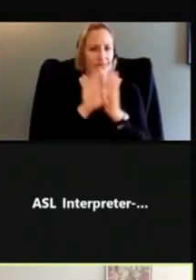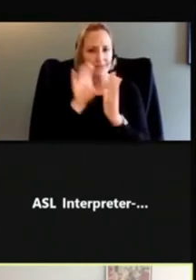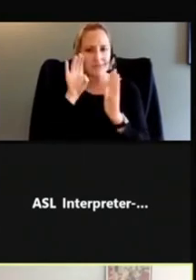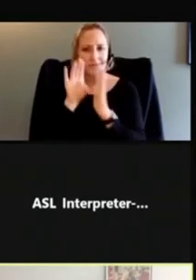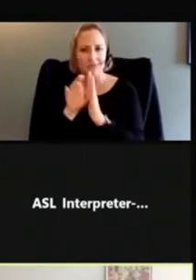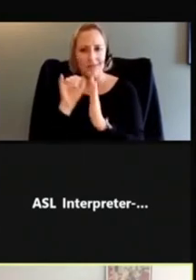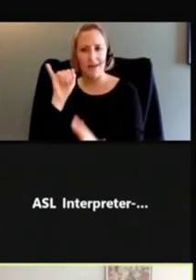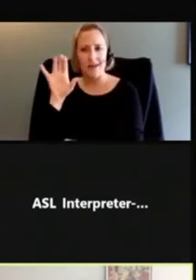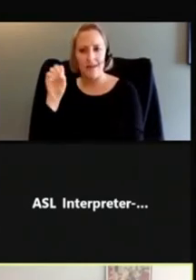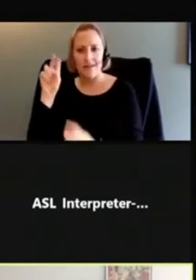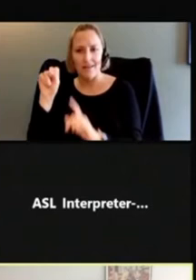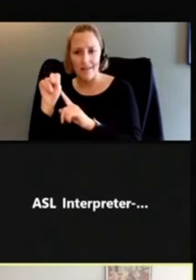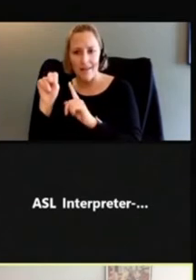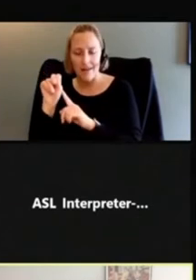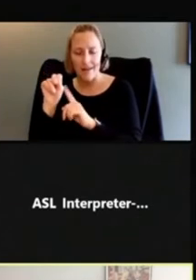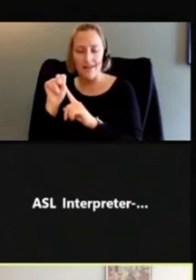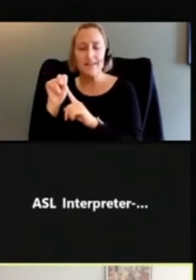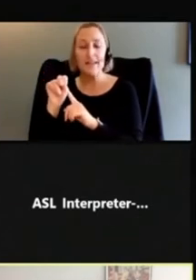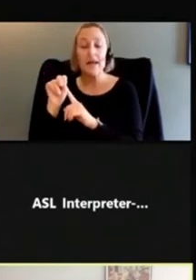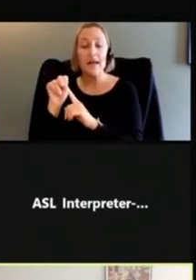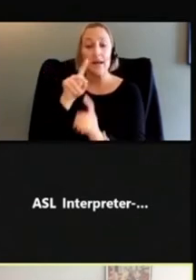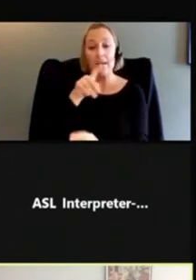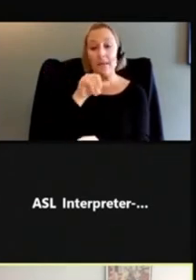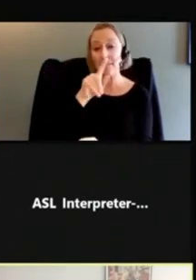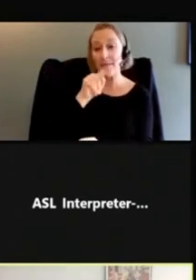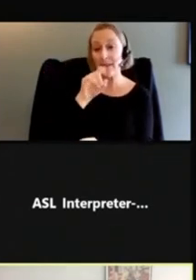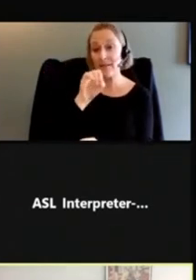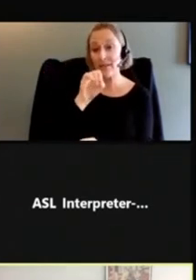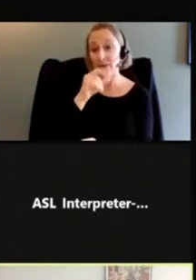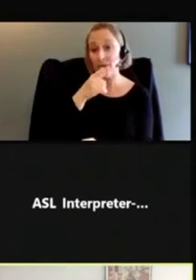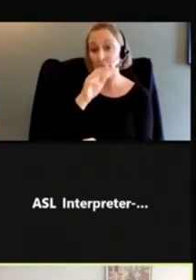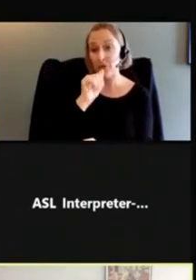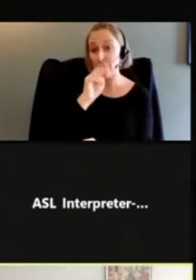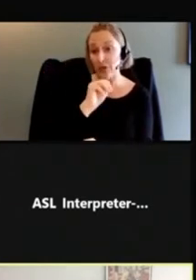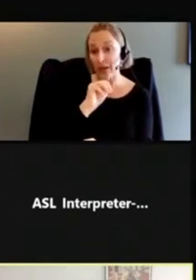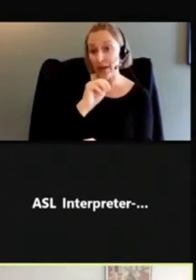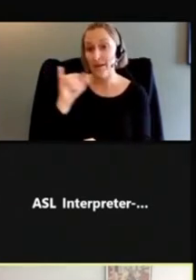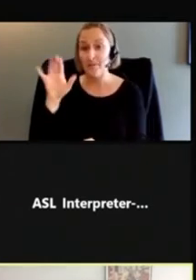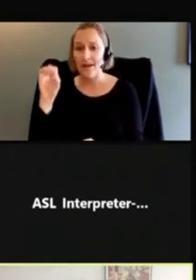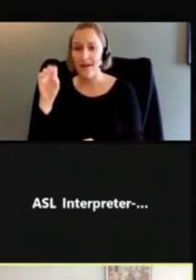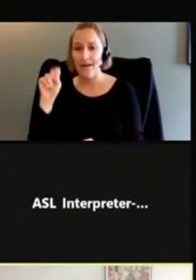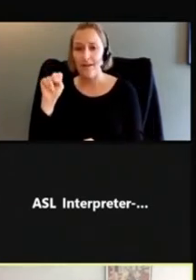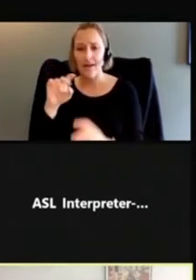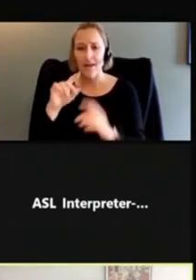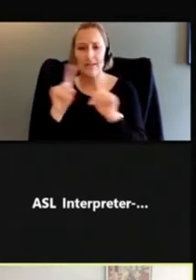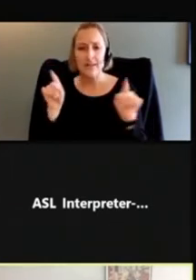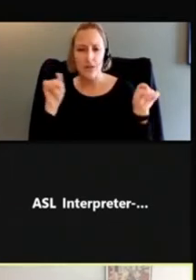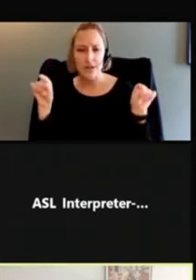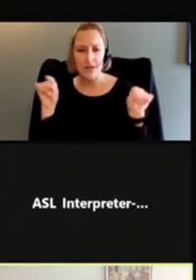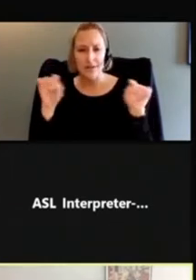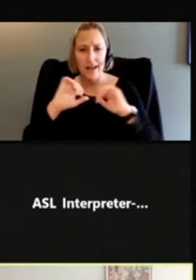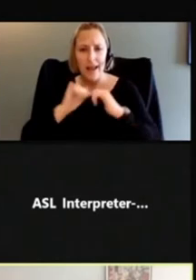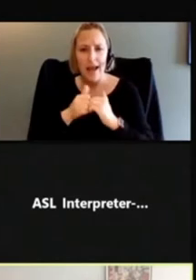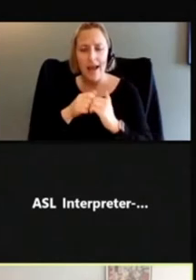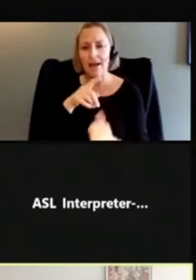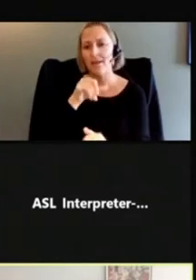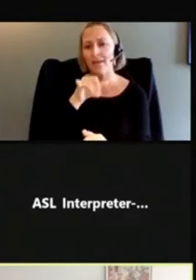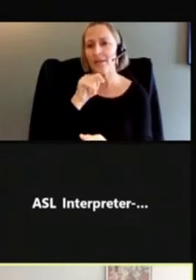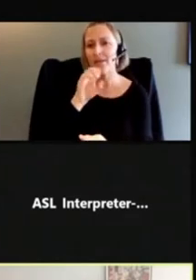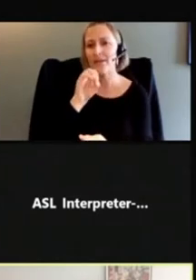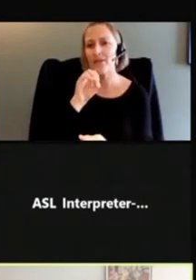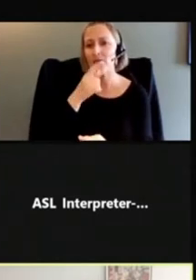the difference between a pictogram and an icon? So pictograms are a little bit more complex than they might initially